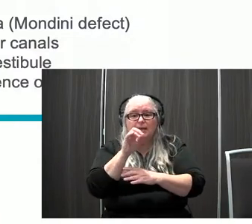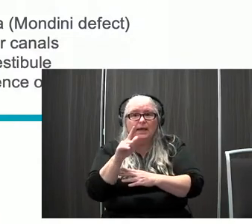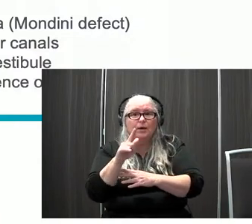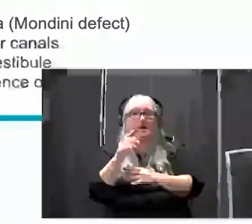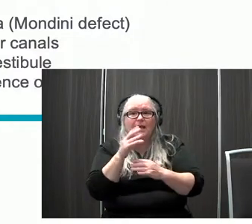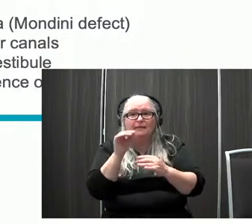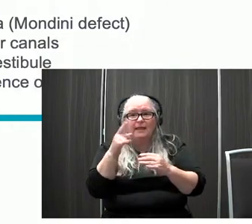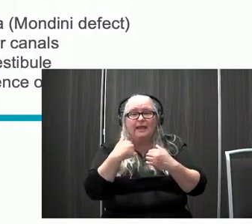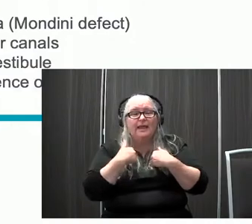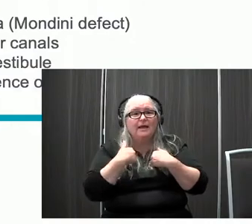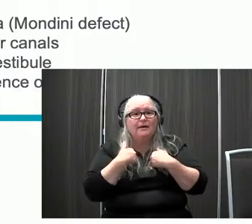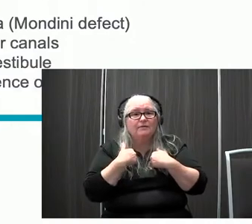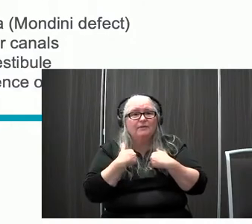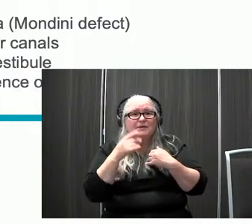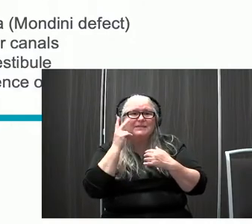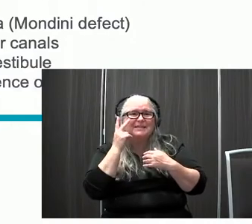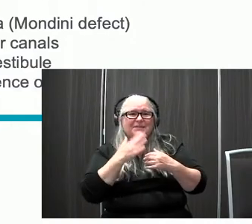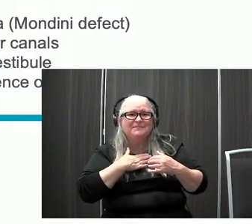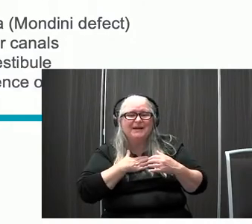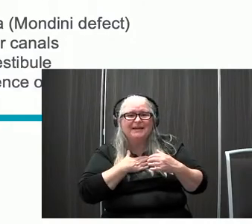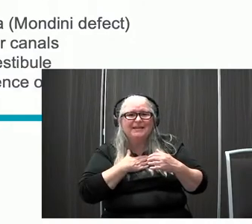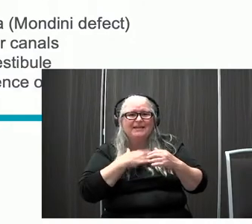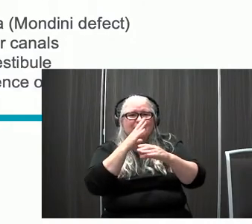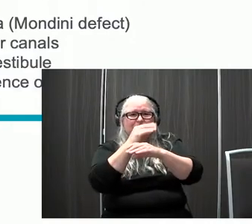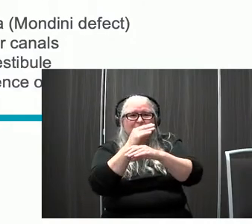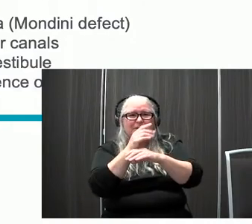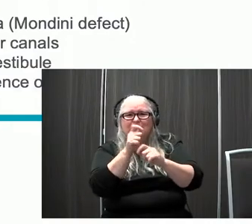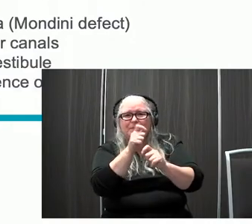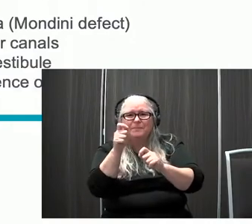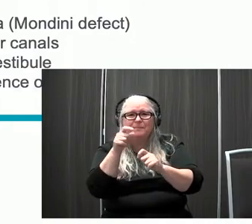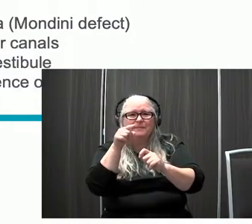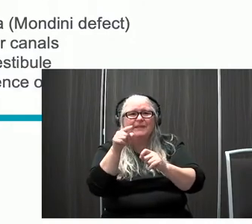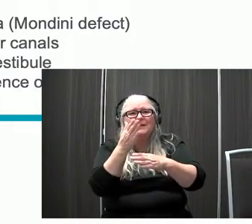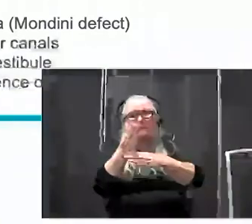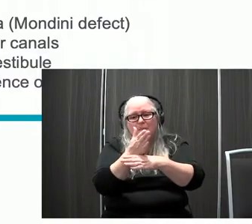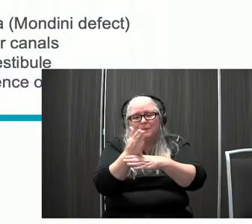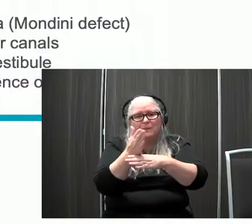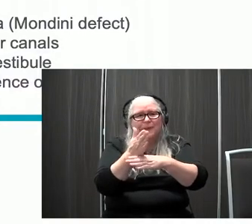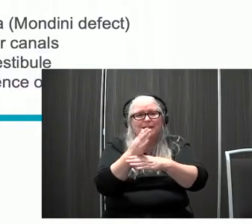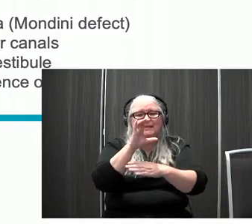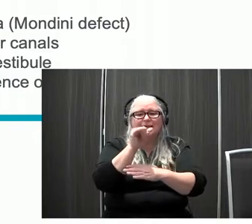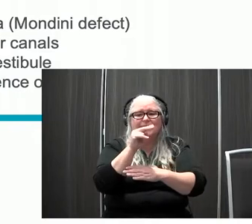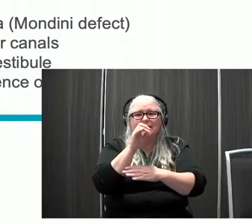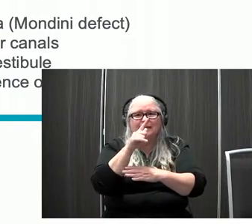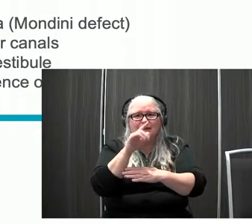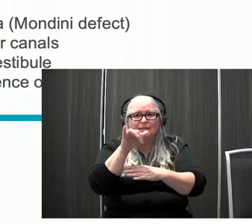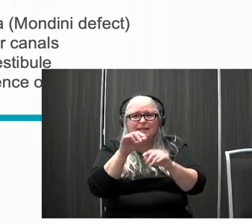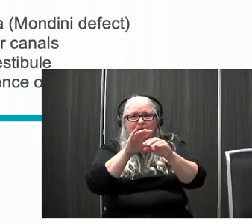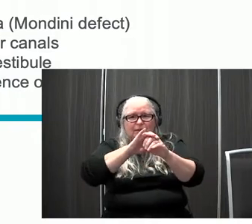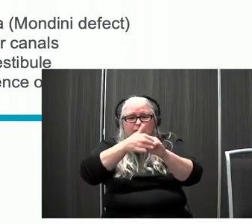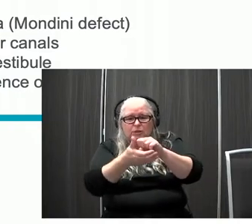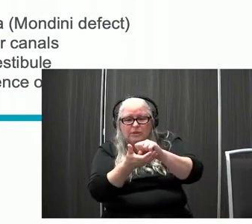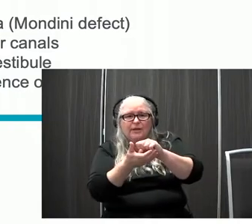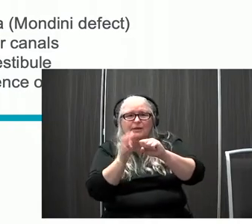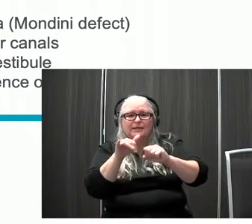So let's see if I can get my pointer to pop up. In between the canals and the cochlea, the snail-shaped organ is the